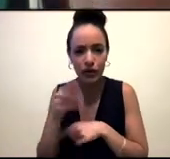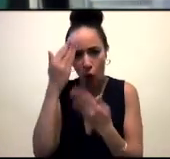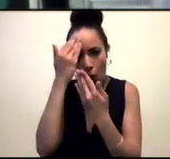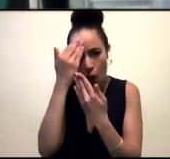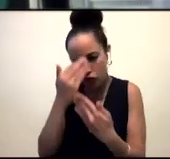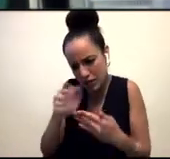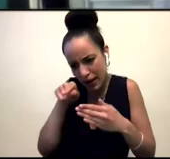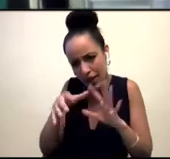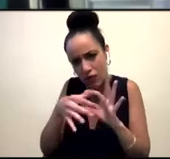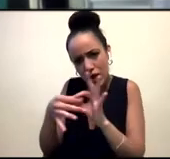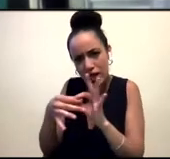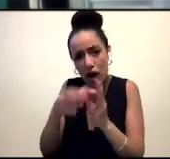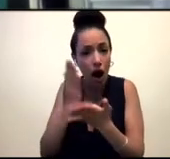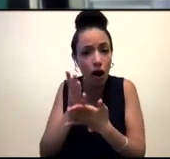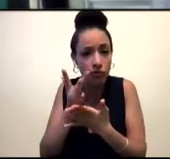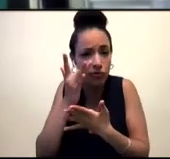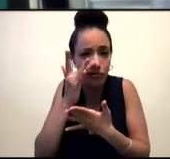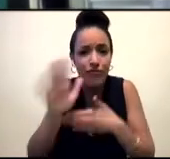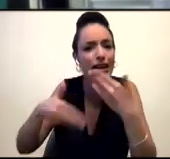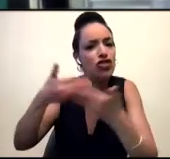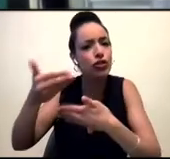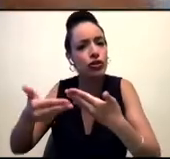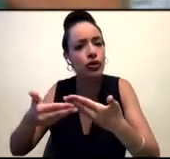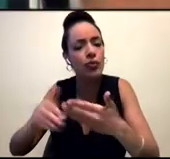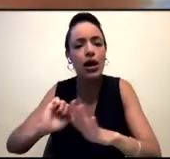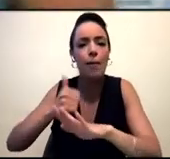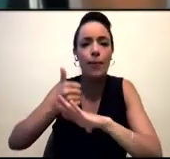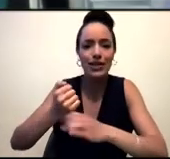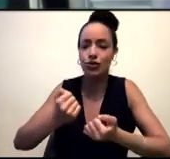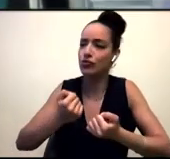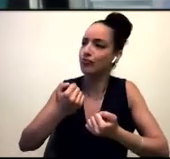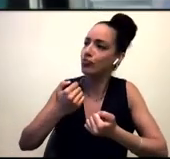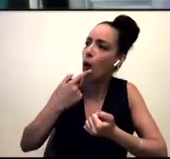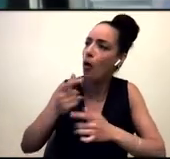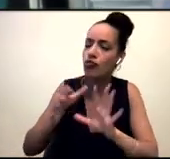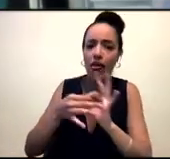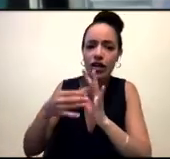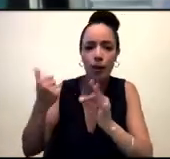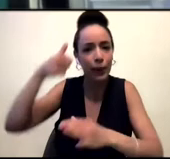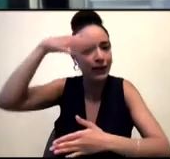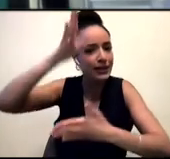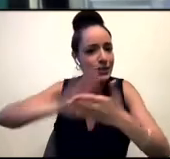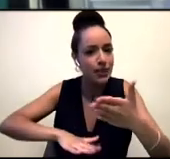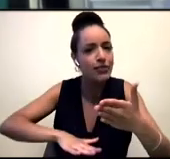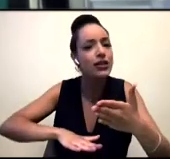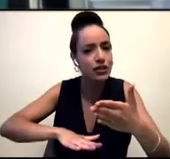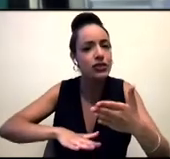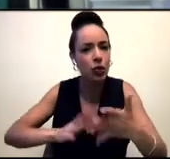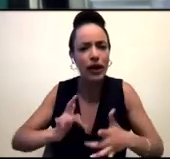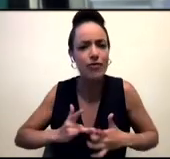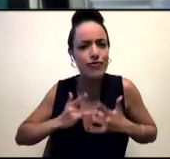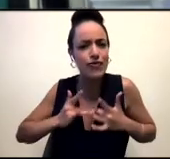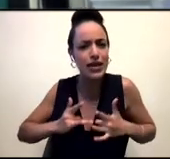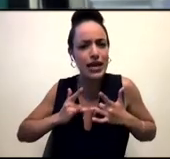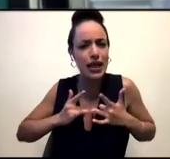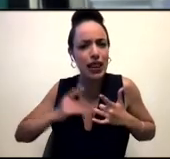project, even though it's fiction, but it's based on relationships that I've had or ideas or kind of the texture of relationships that I've had. So just